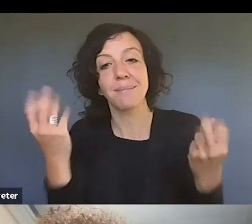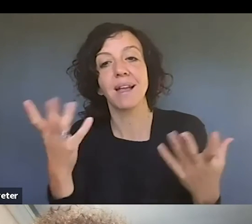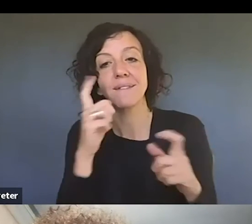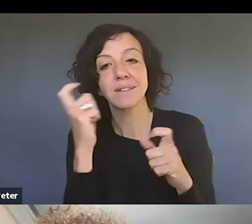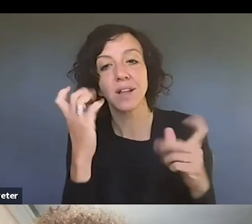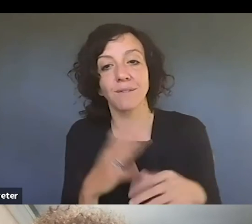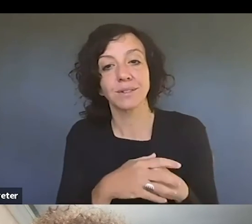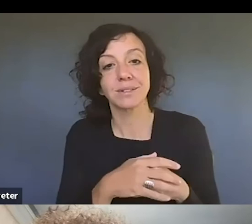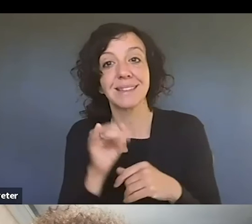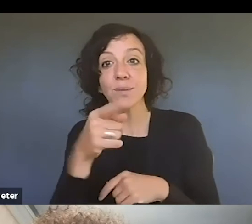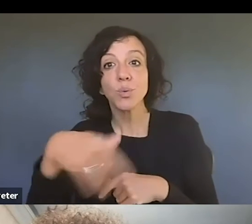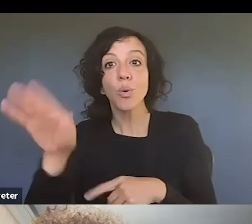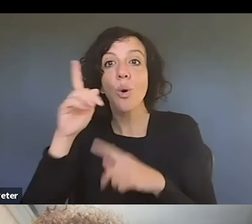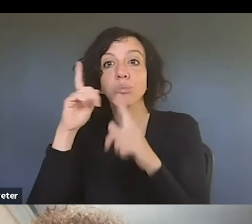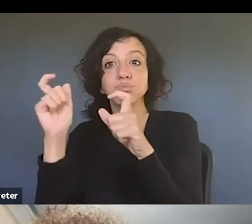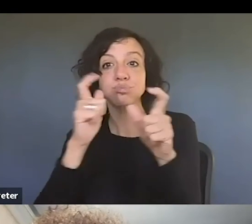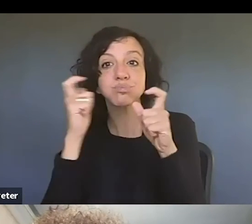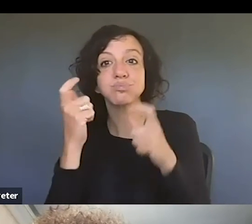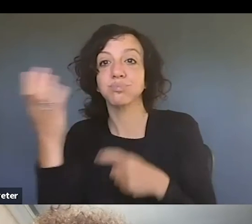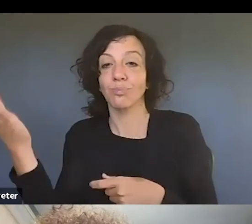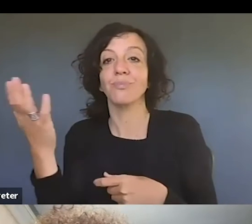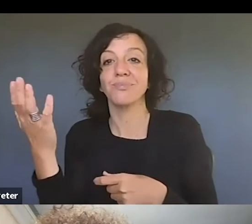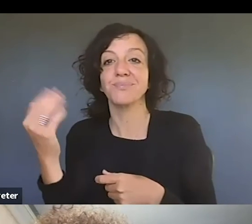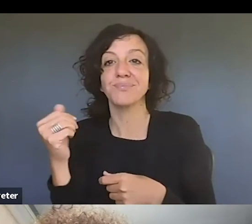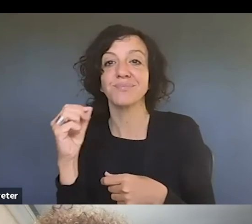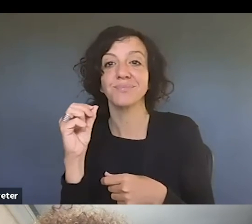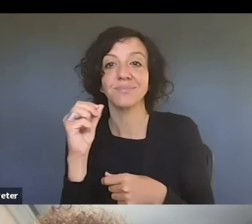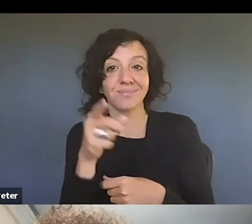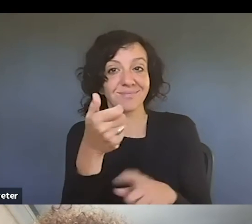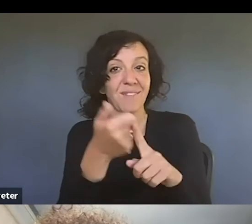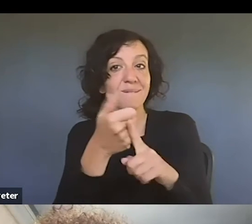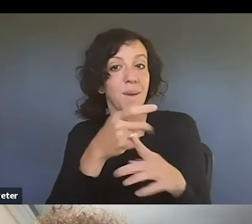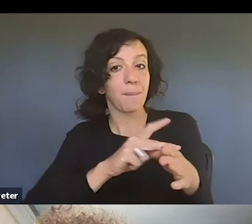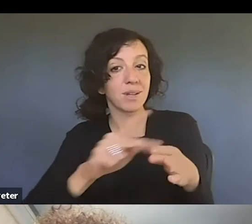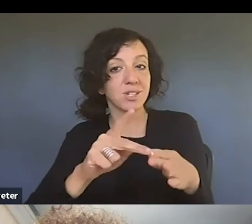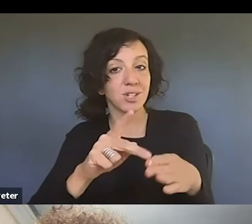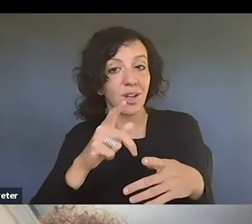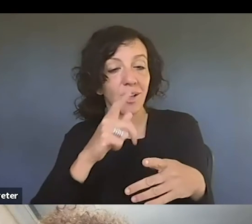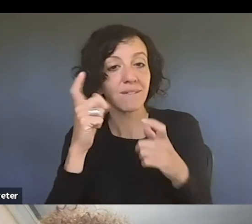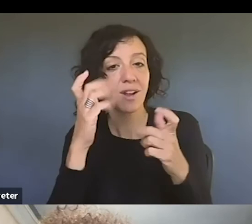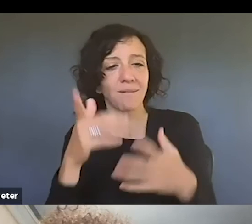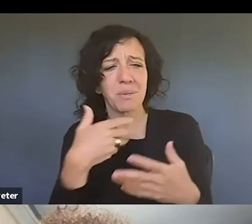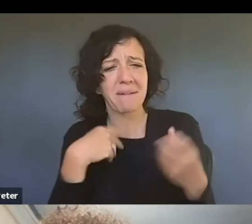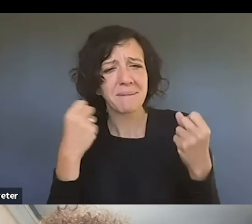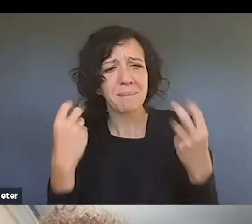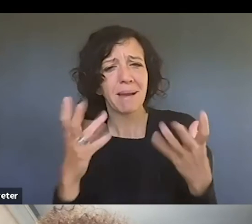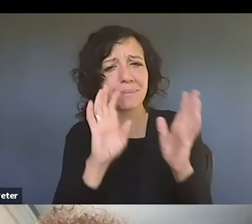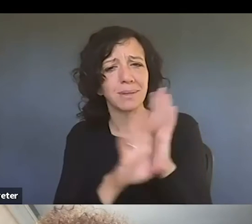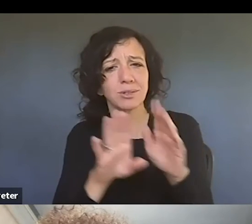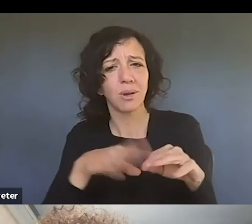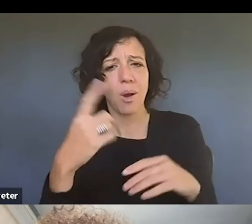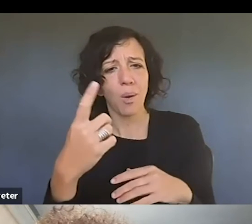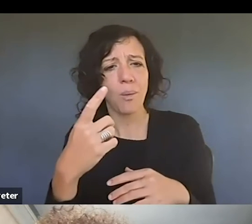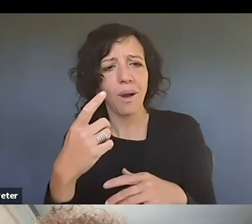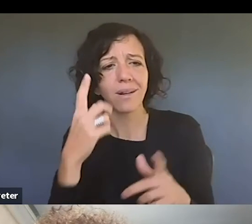shooting an event or, you know, if you're a professional photographer, you're shooting so many images that if you were to